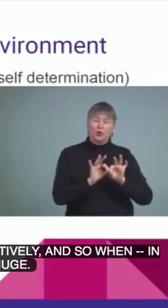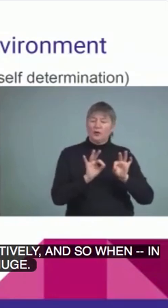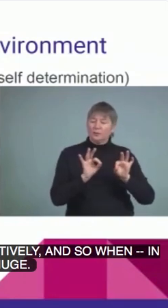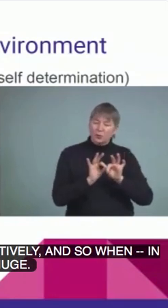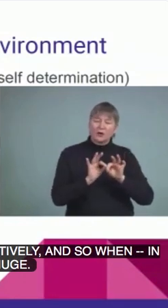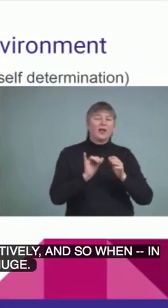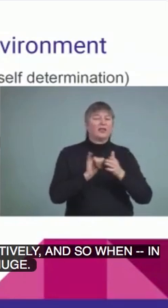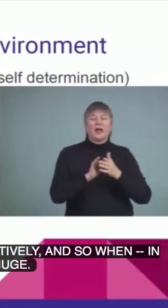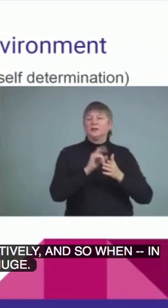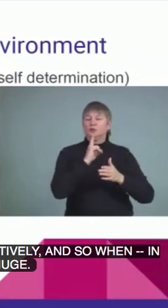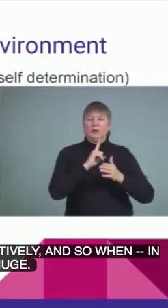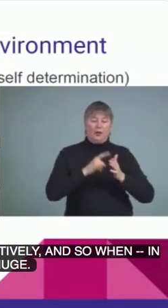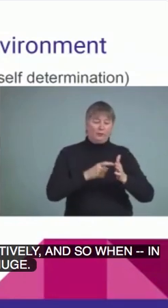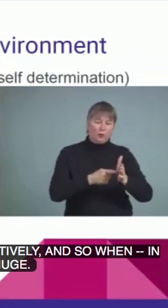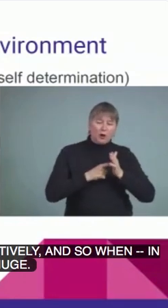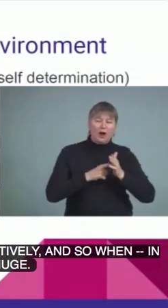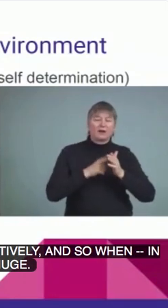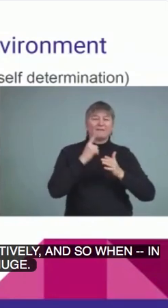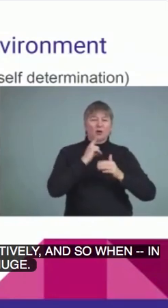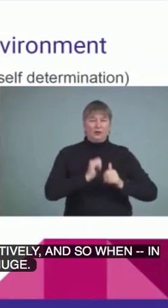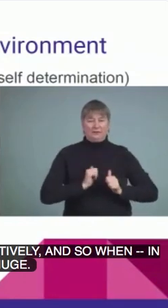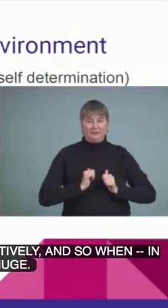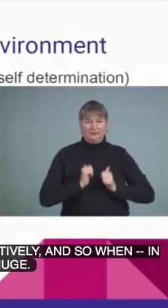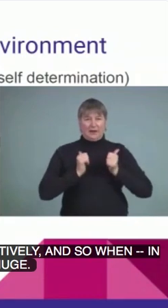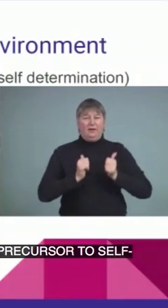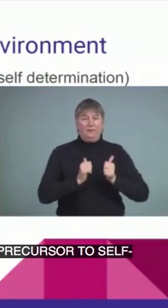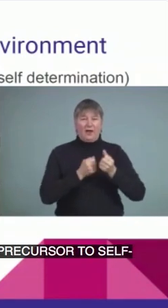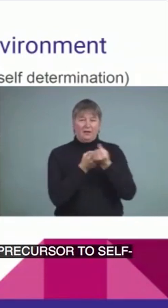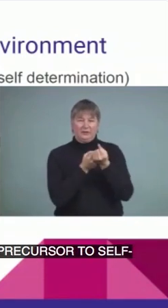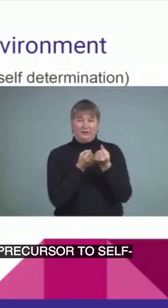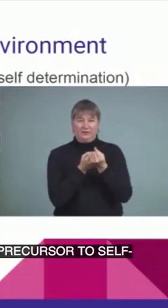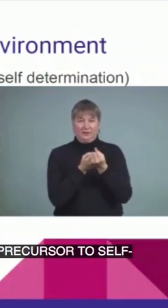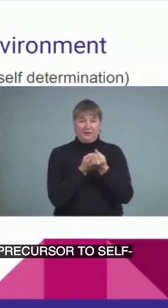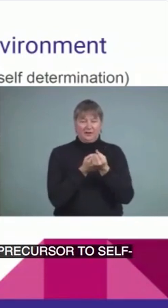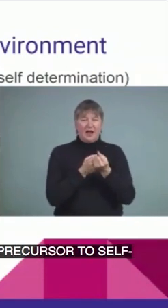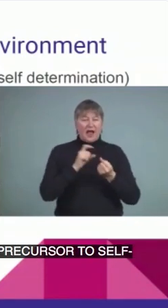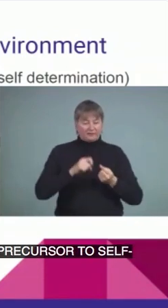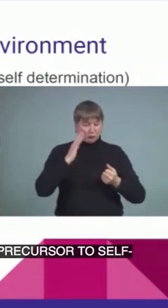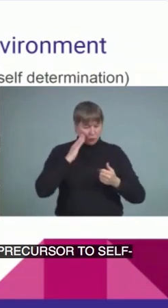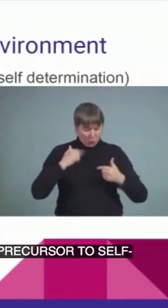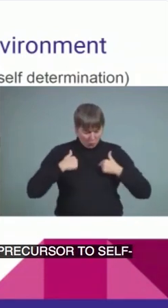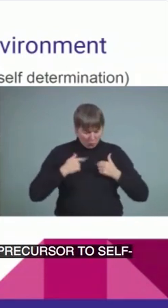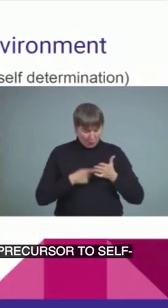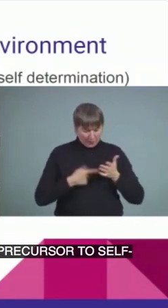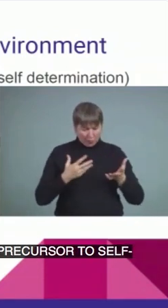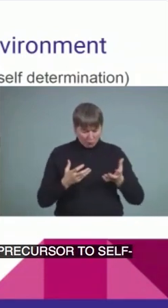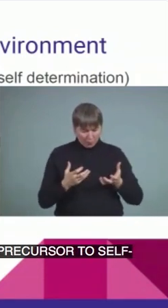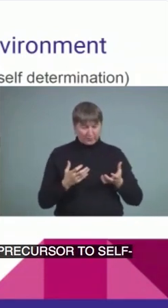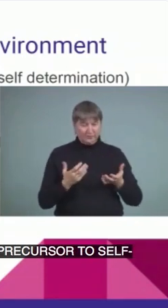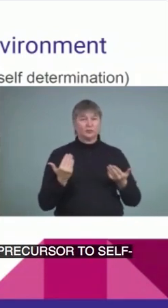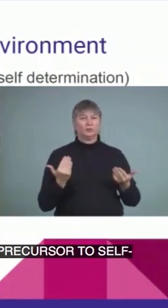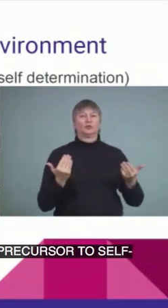self-advocacy. You need to know what you want in order to ask for it.